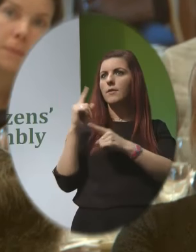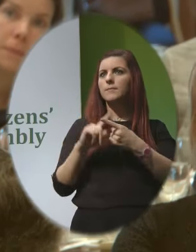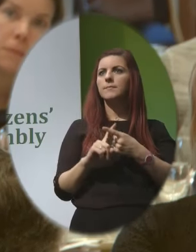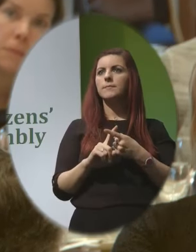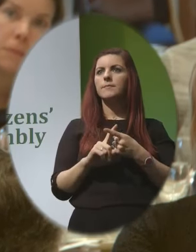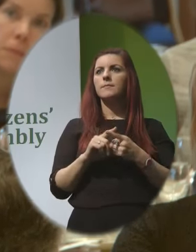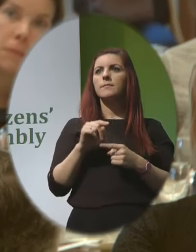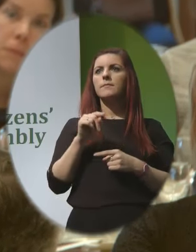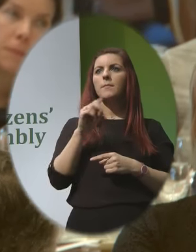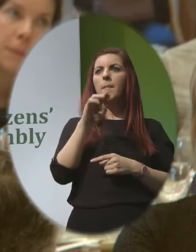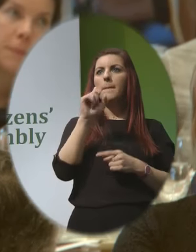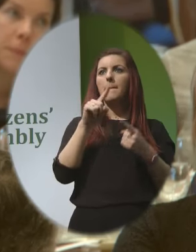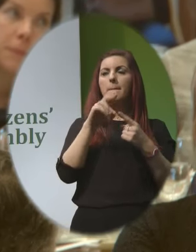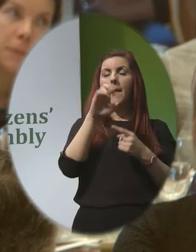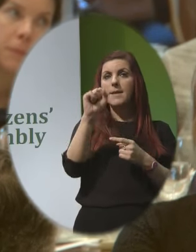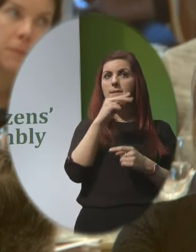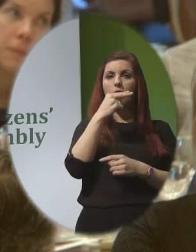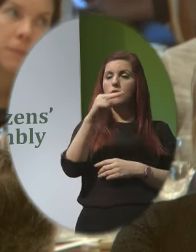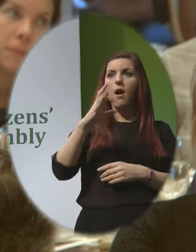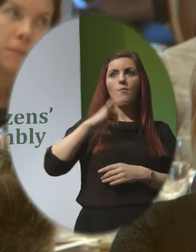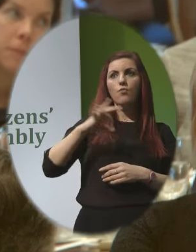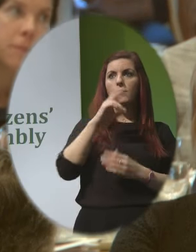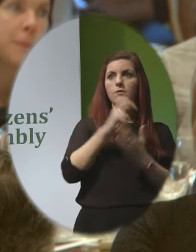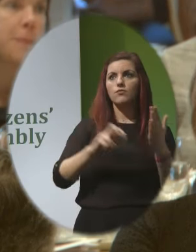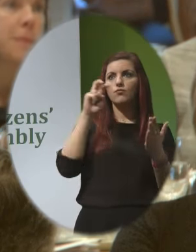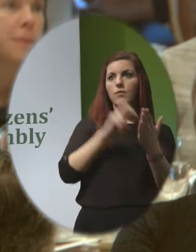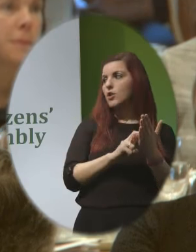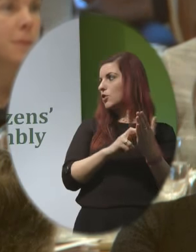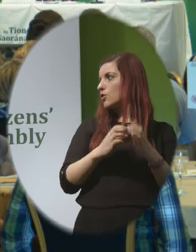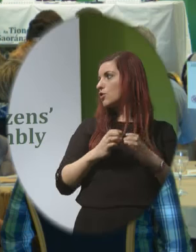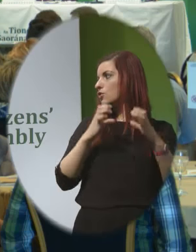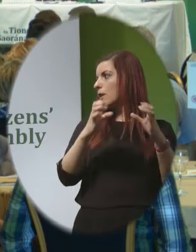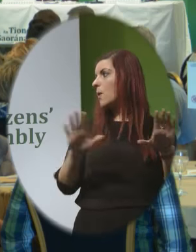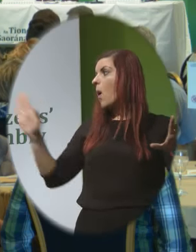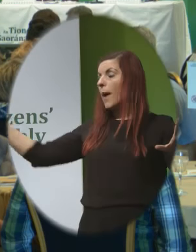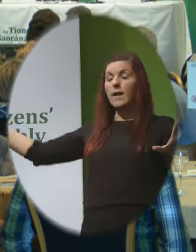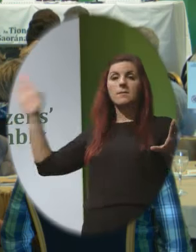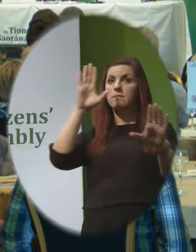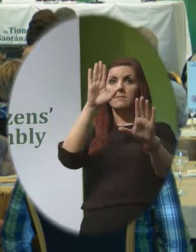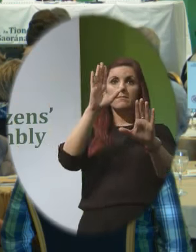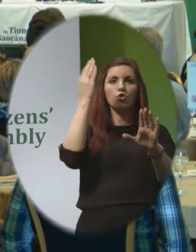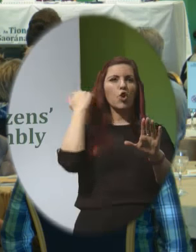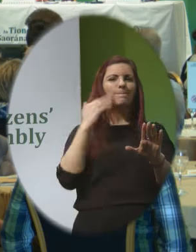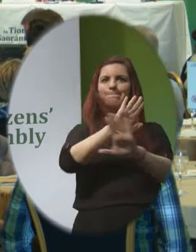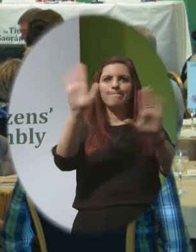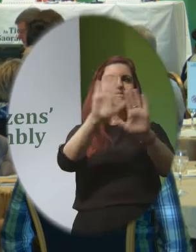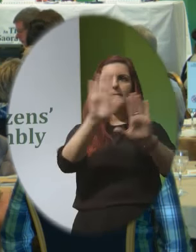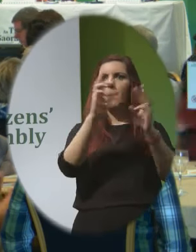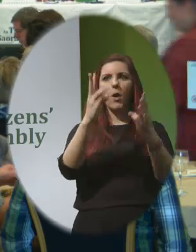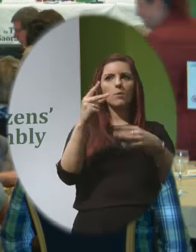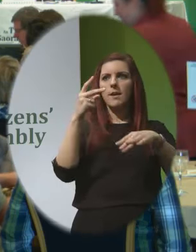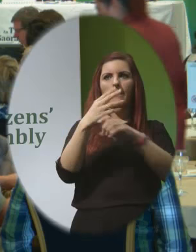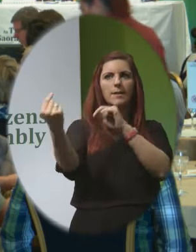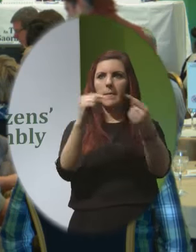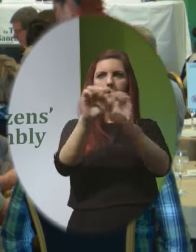is in fact a non-profit registered charity I don't want to go there anymore Thank think